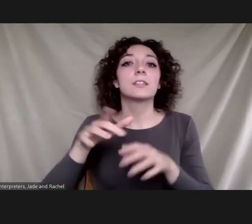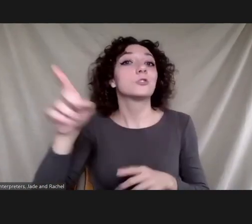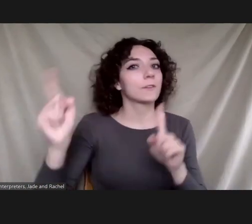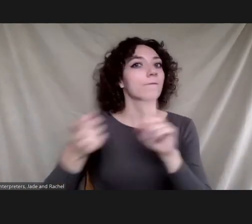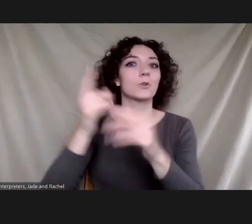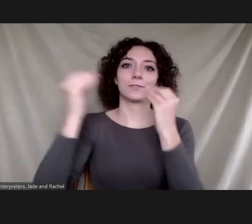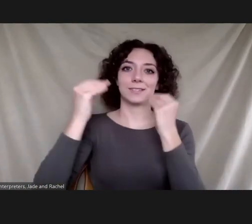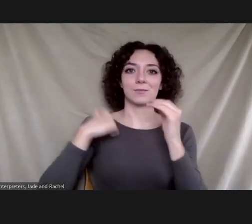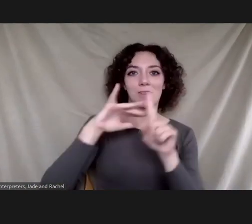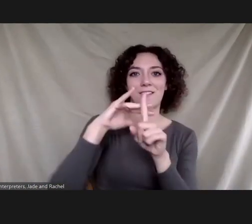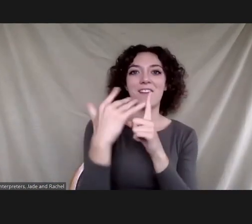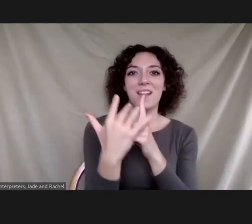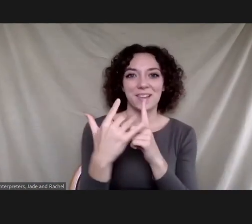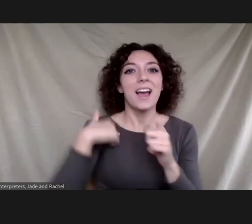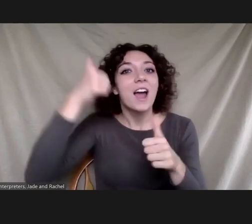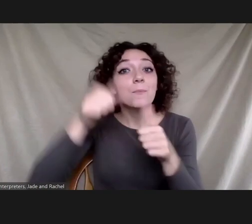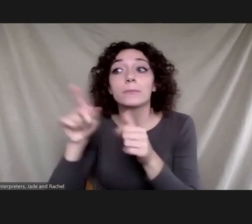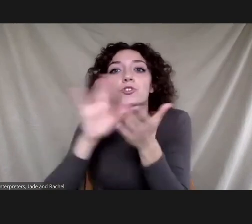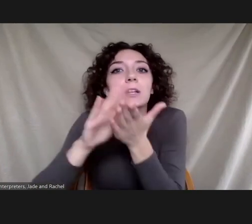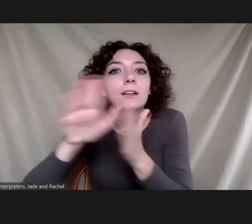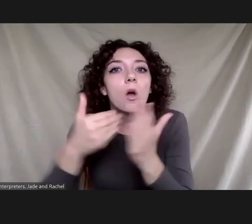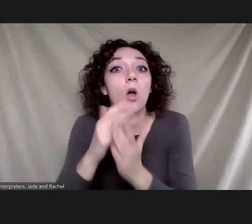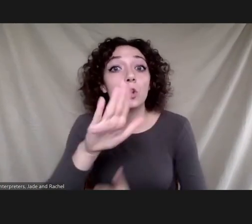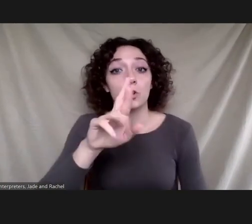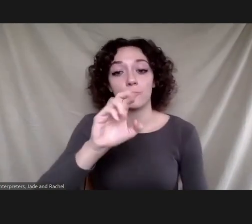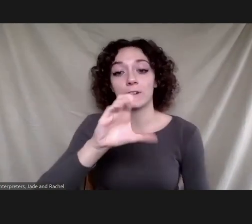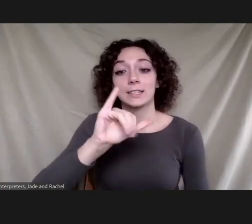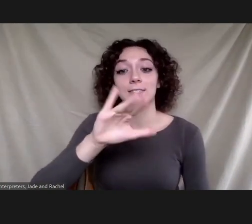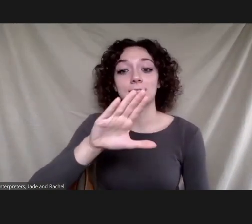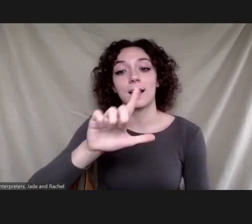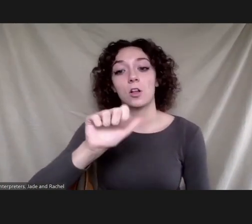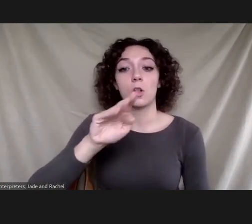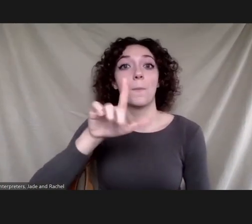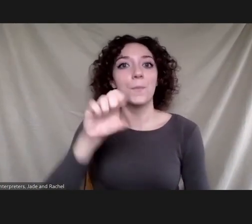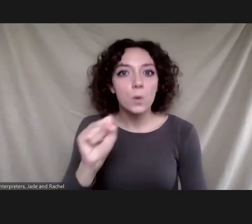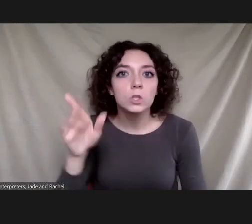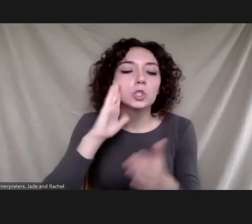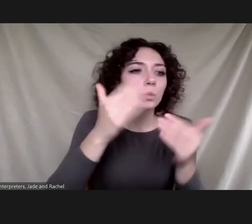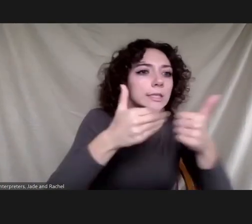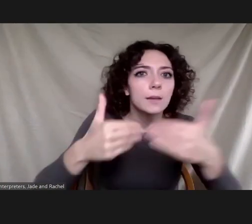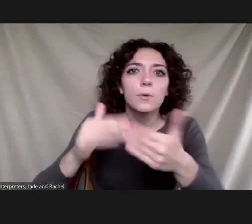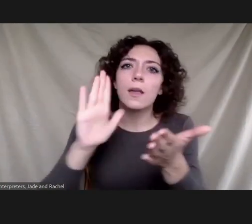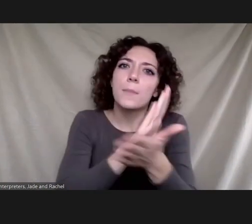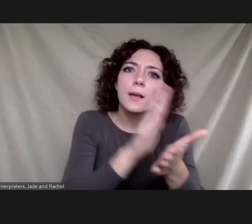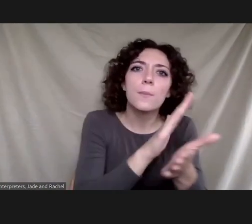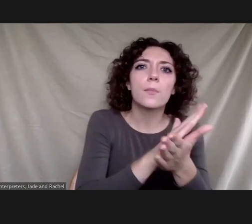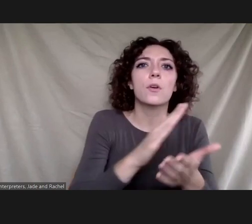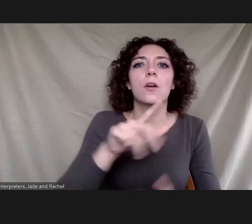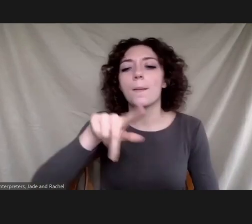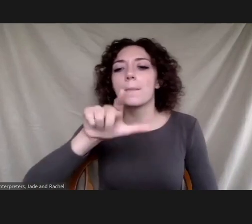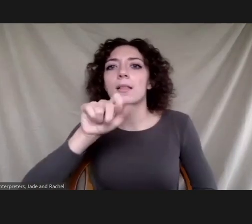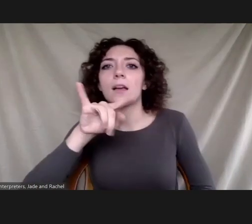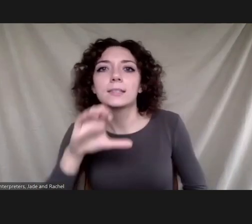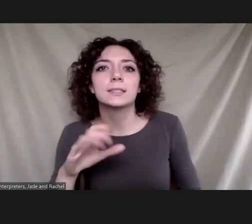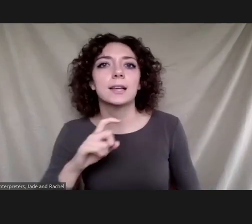remember how she would clean all of her recyclables and neatly bind the papers and separate paper plastic and metal before we had